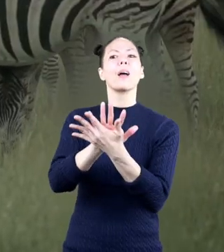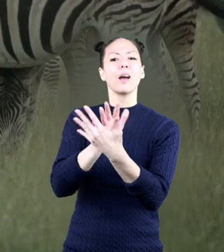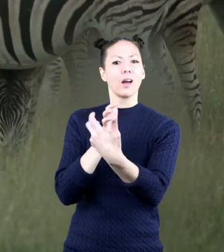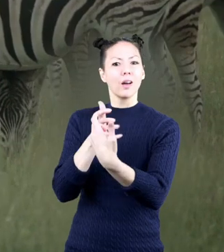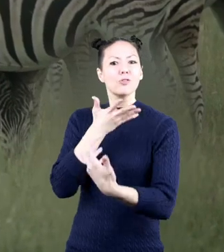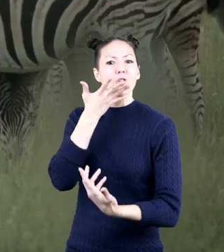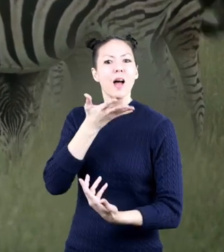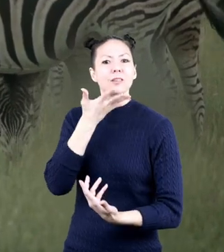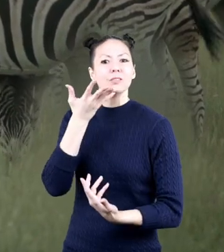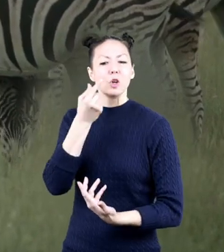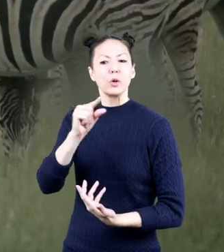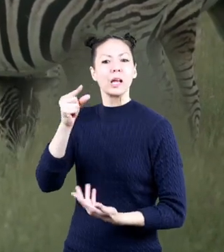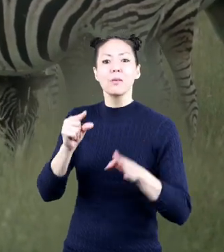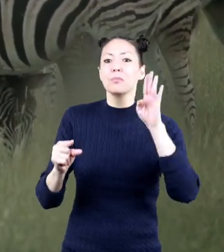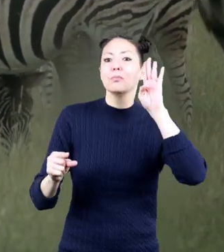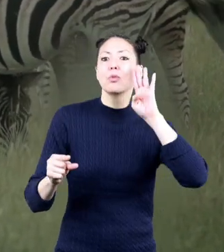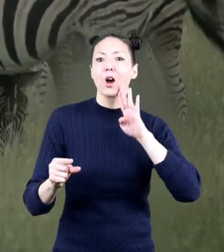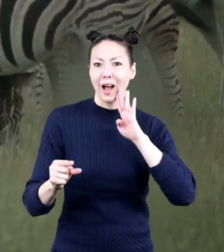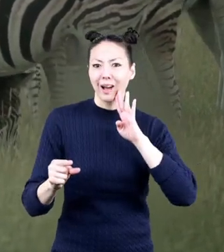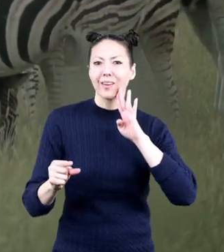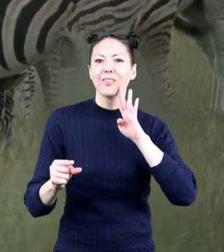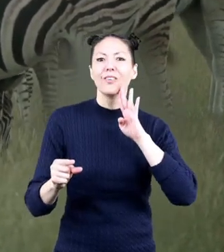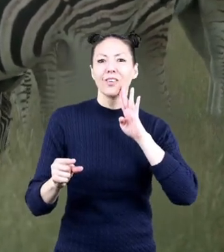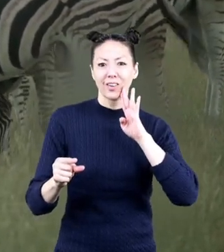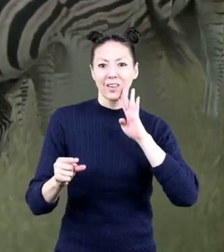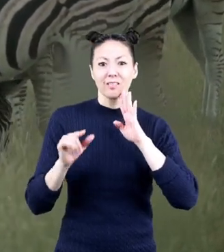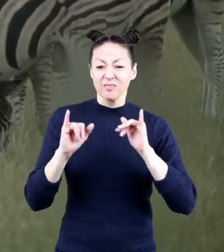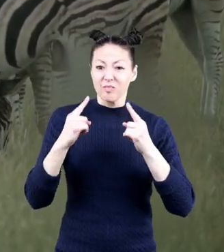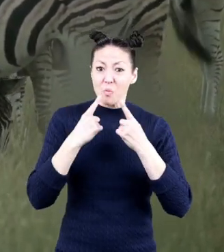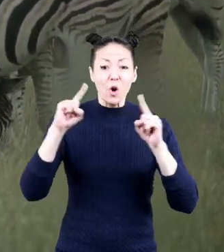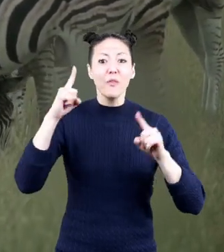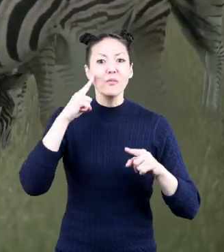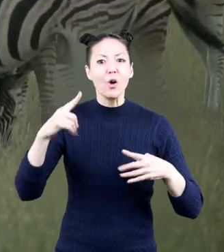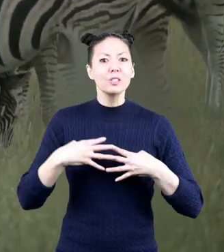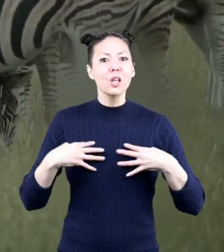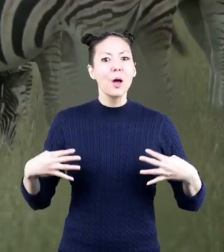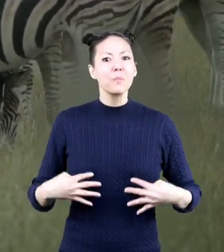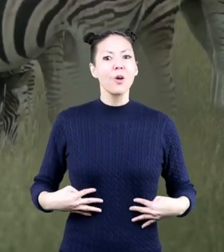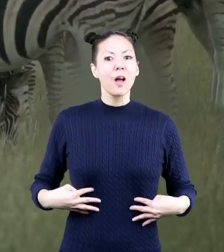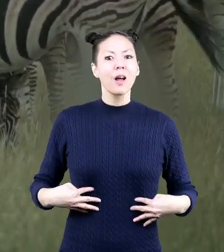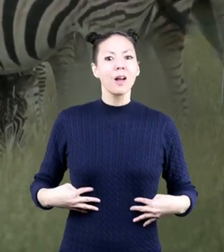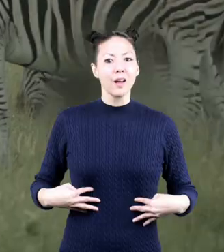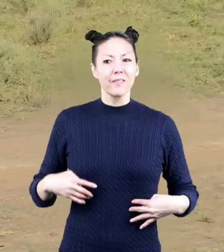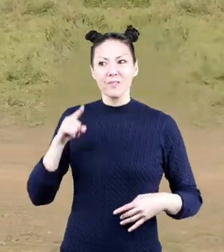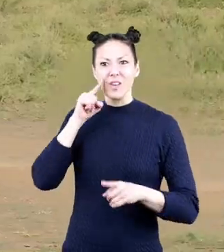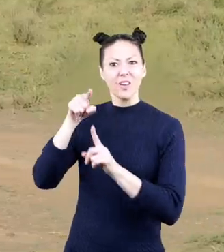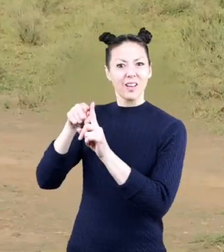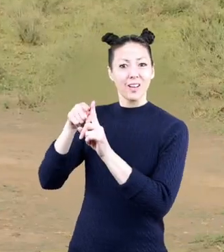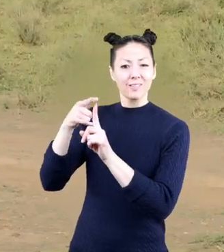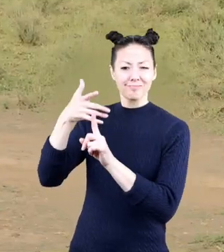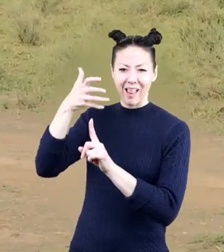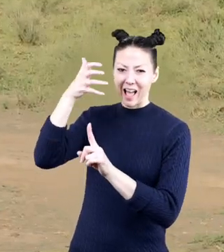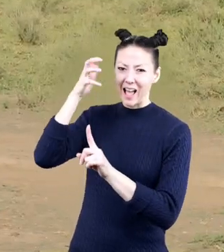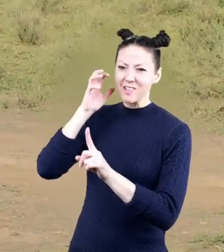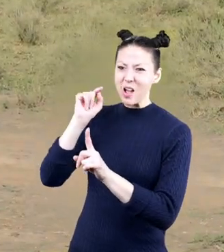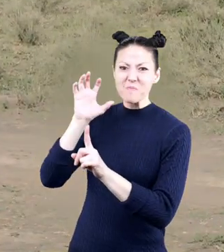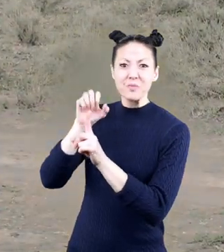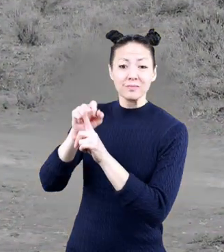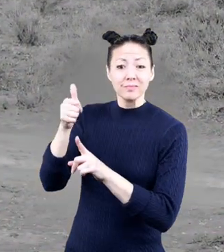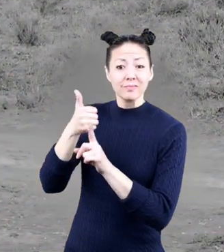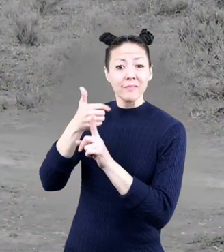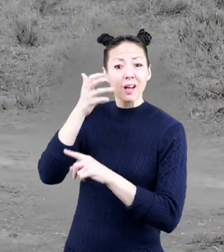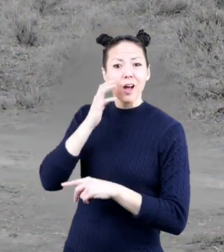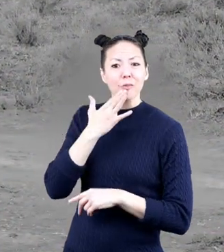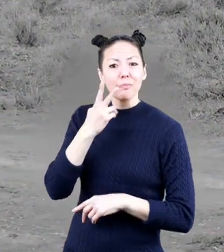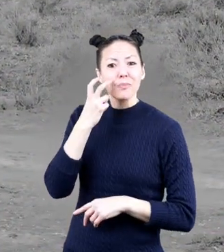grass that is green or brown. But it works because zebra's main predator, the lion, is